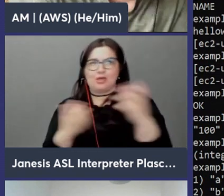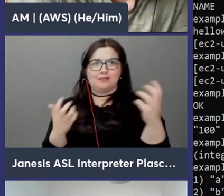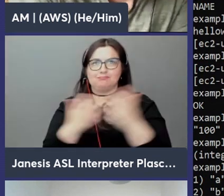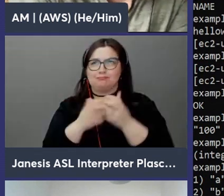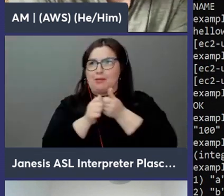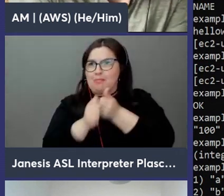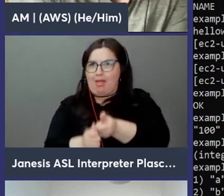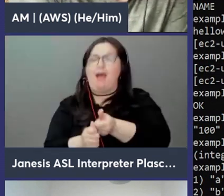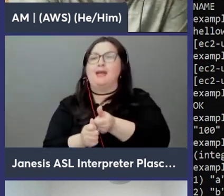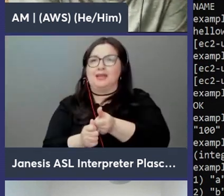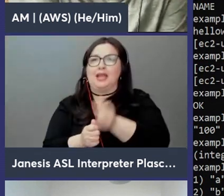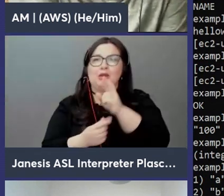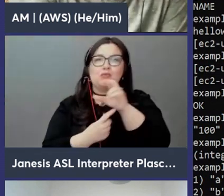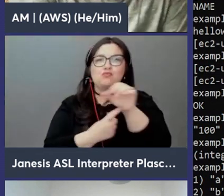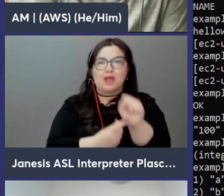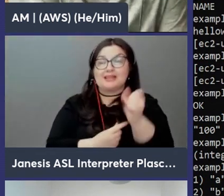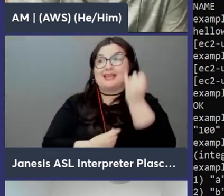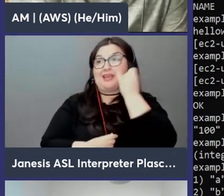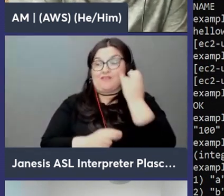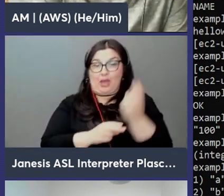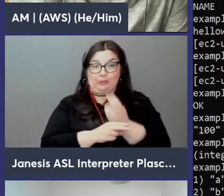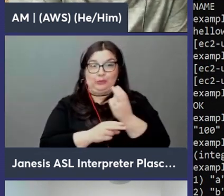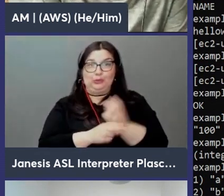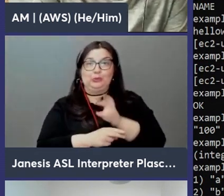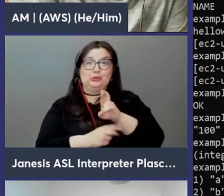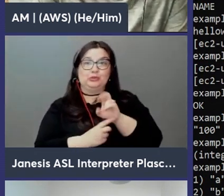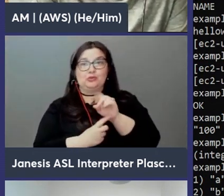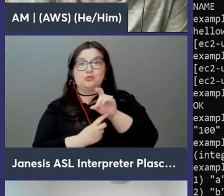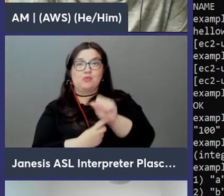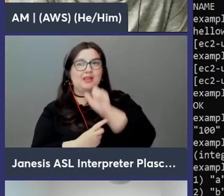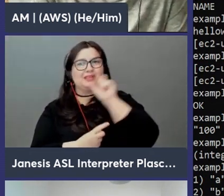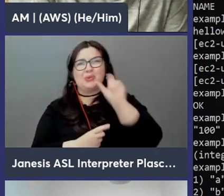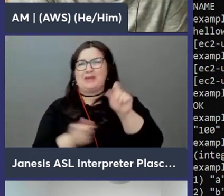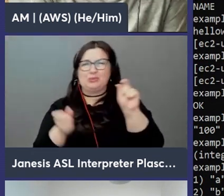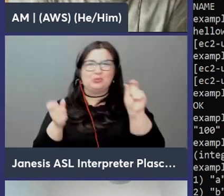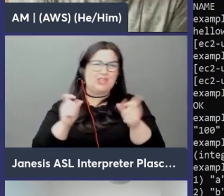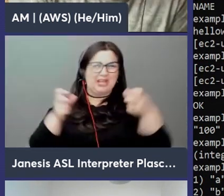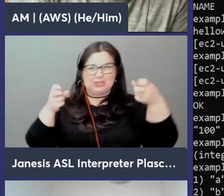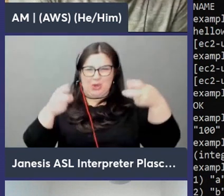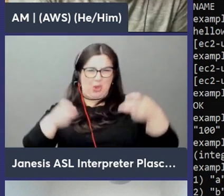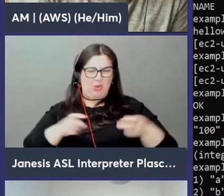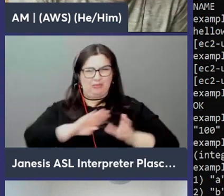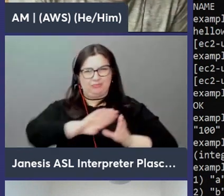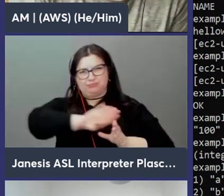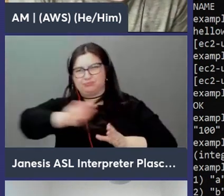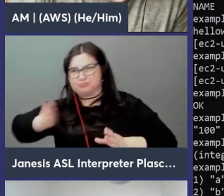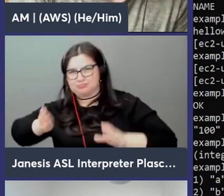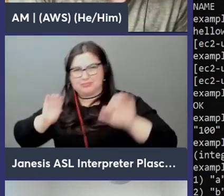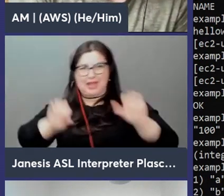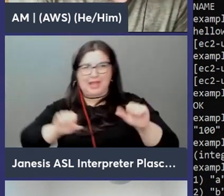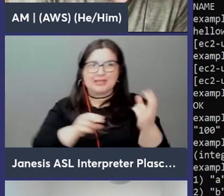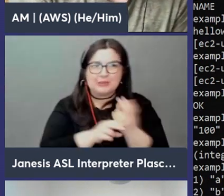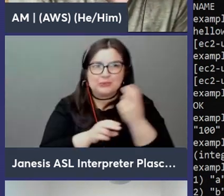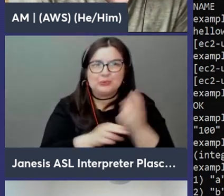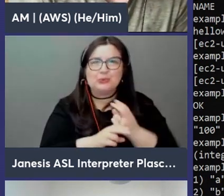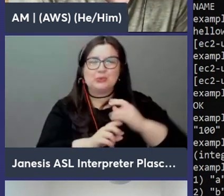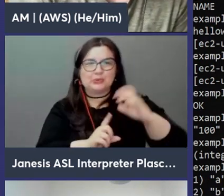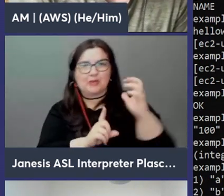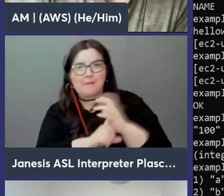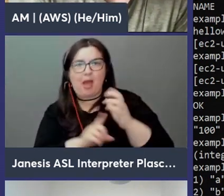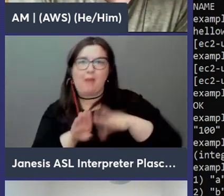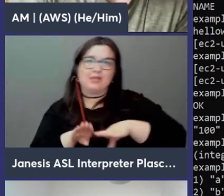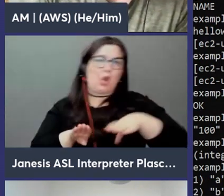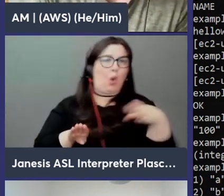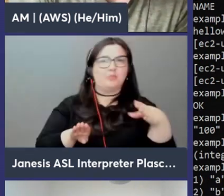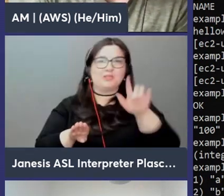like i don't have to go in if i'm using redis i don't have to change any lines of code you know i can use the the popular open source